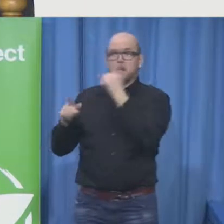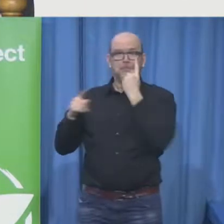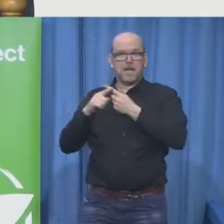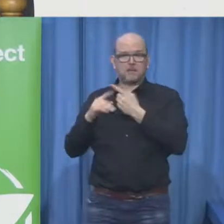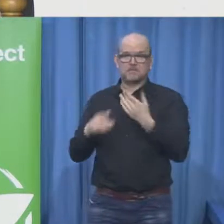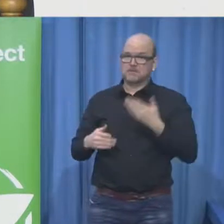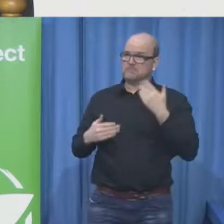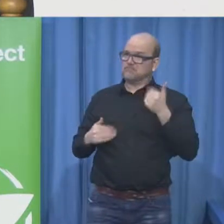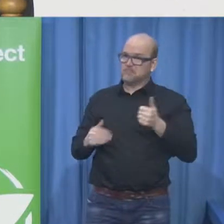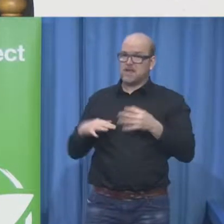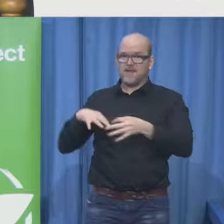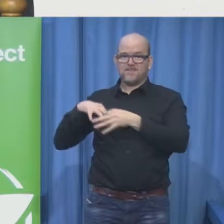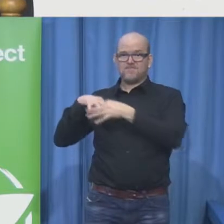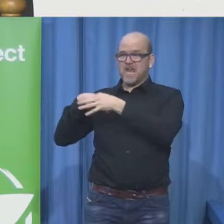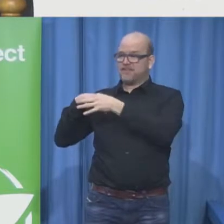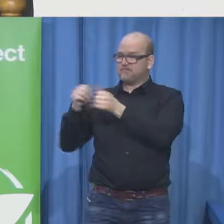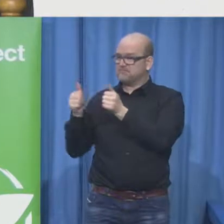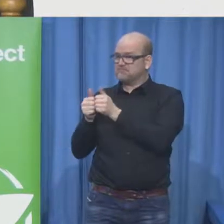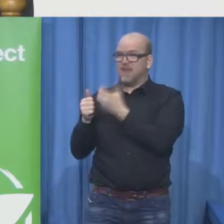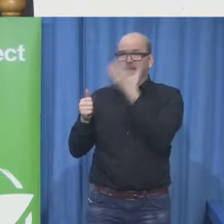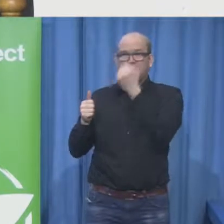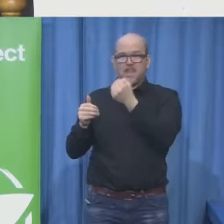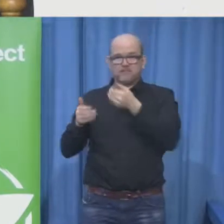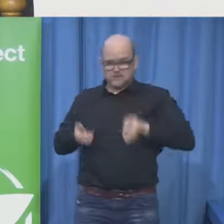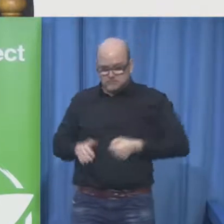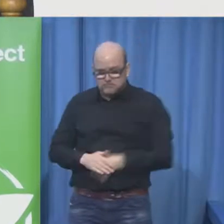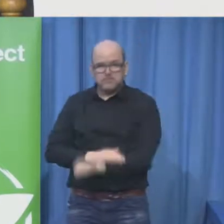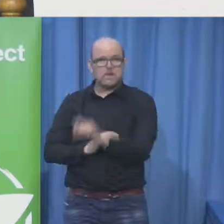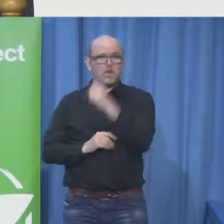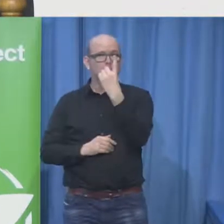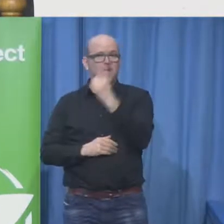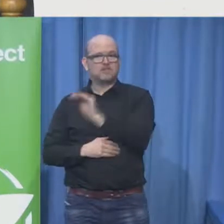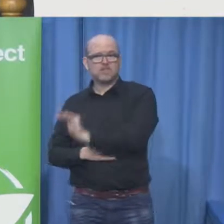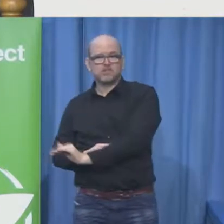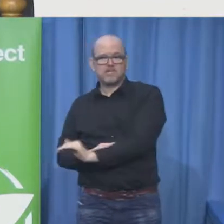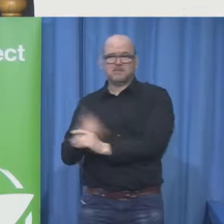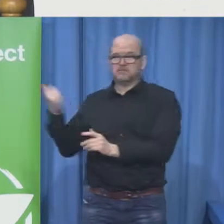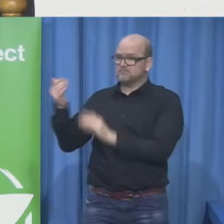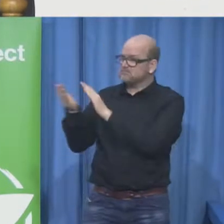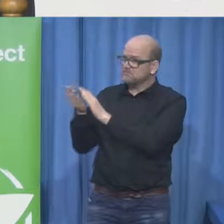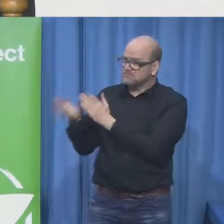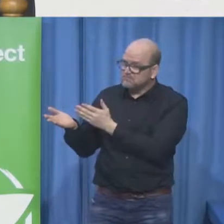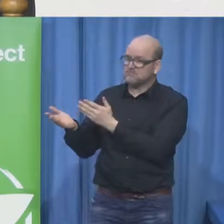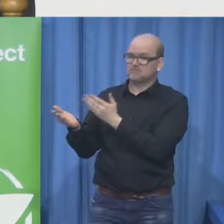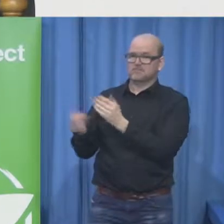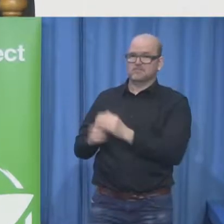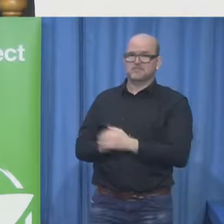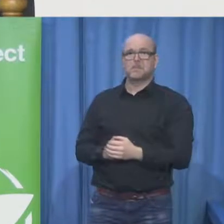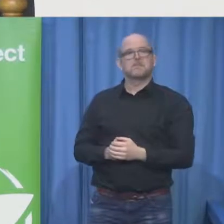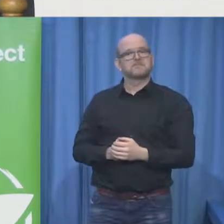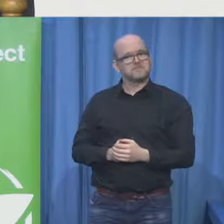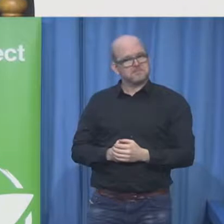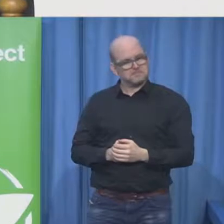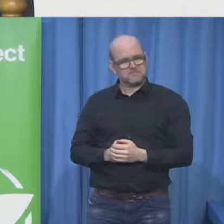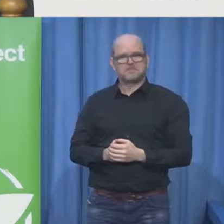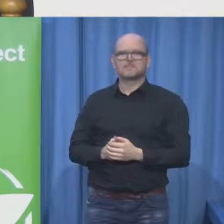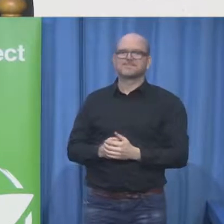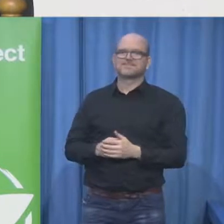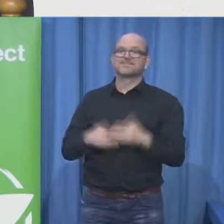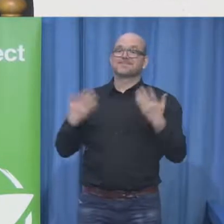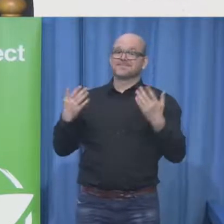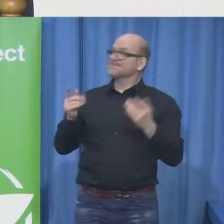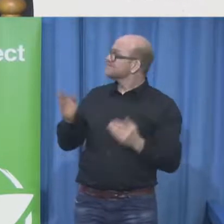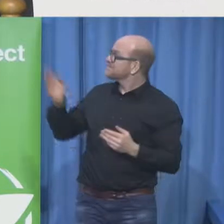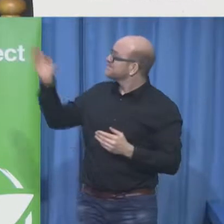another guy with a cane from Turkey our Turkish representative he says that people see him and immediately they